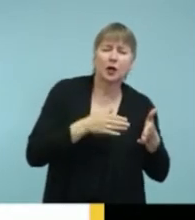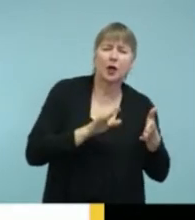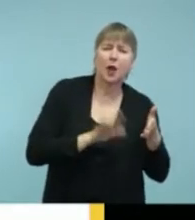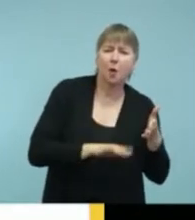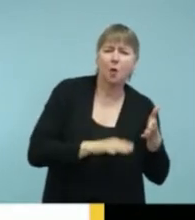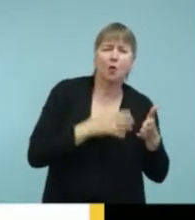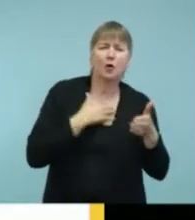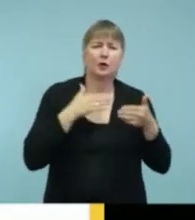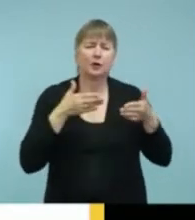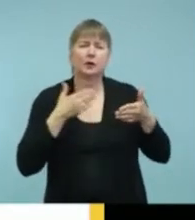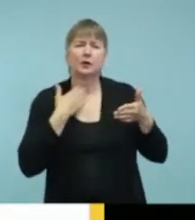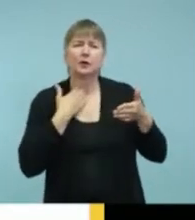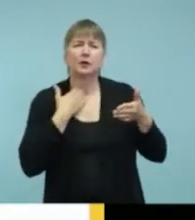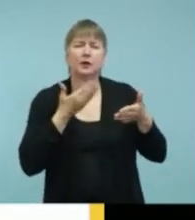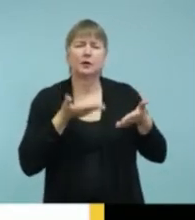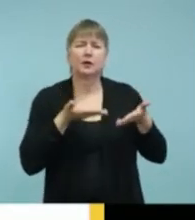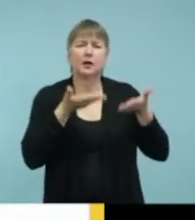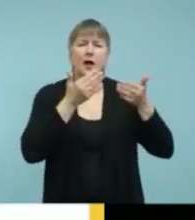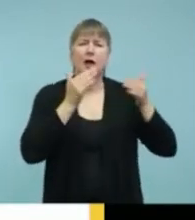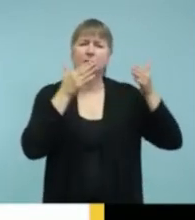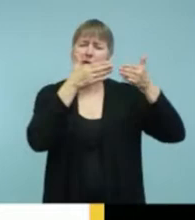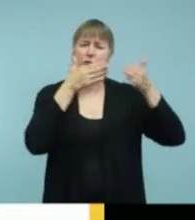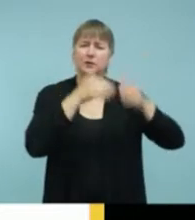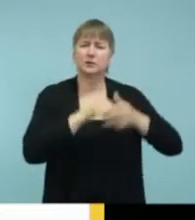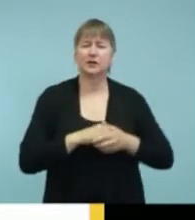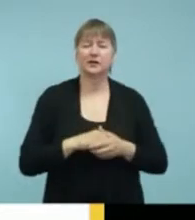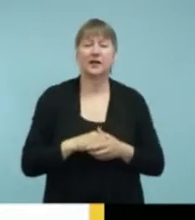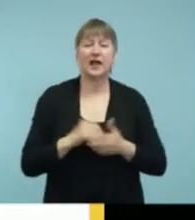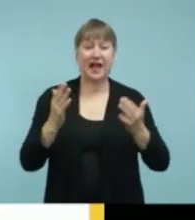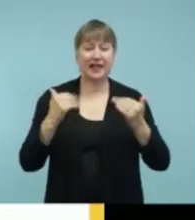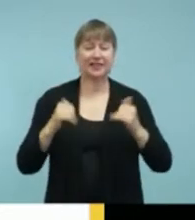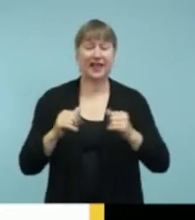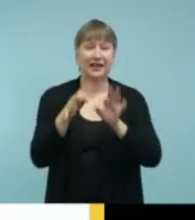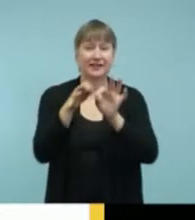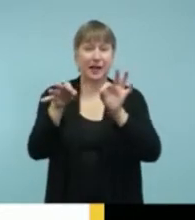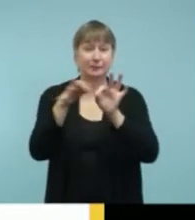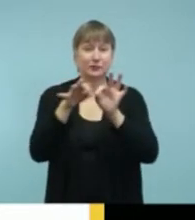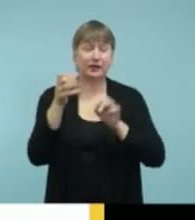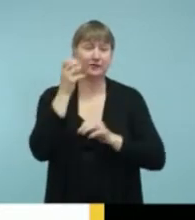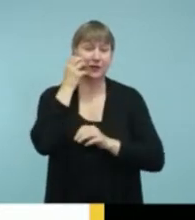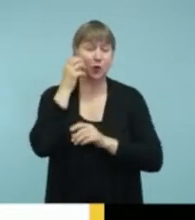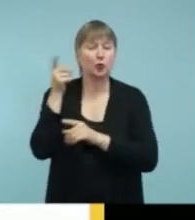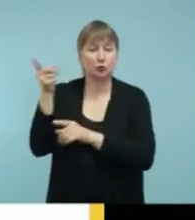bottom row shows some of the caption telephones that we have available in the U.S.